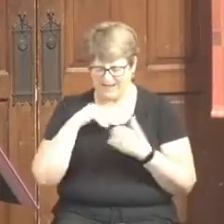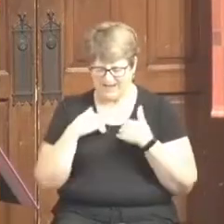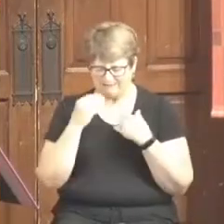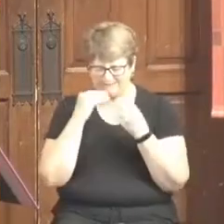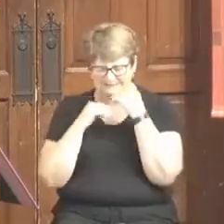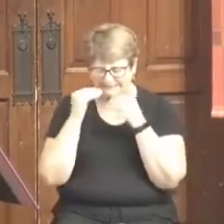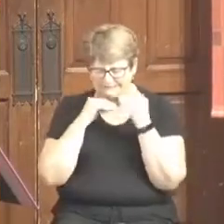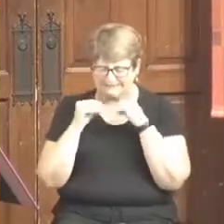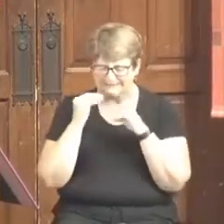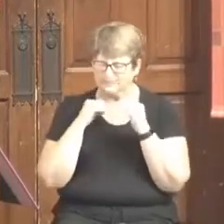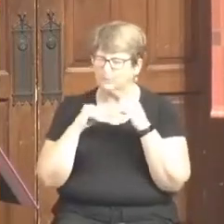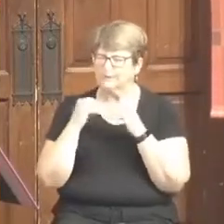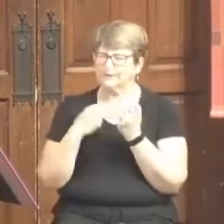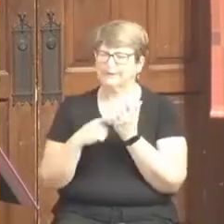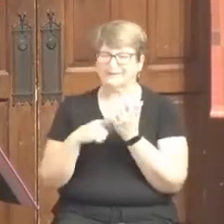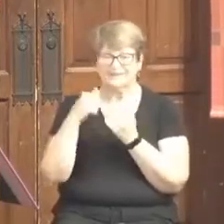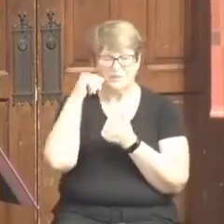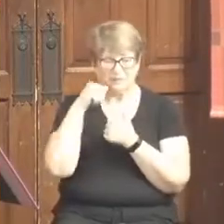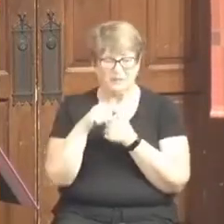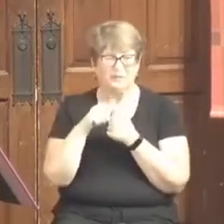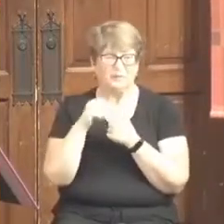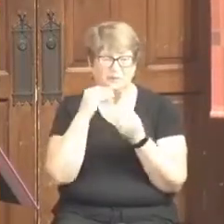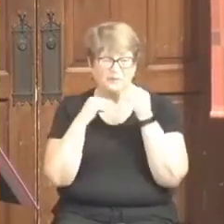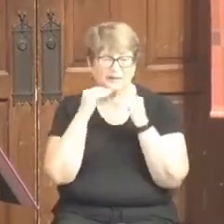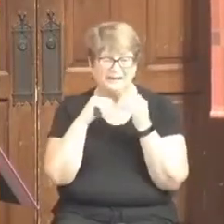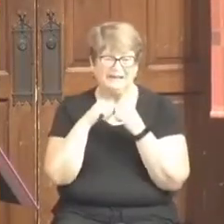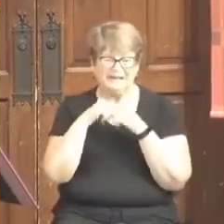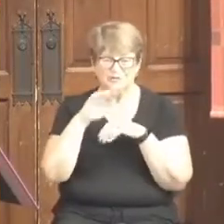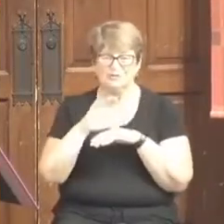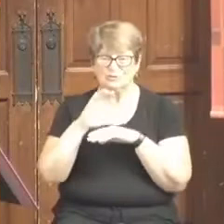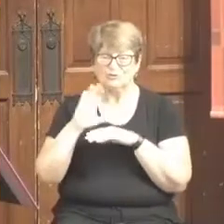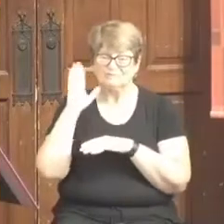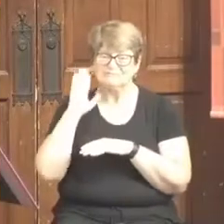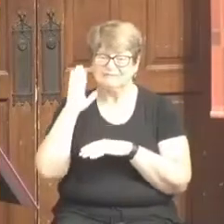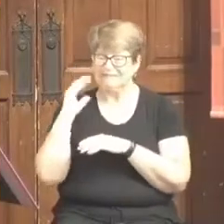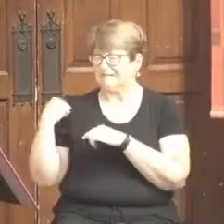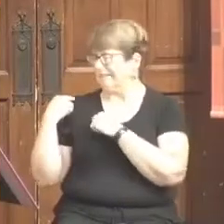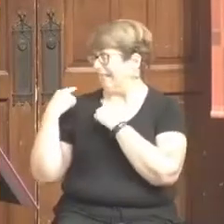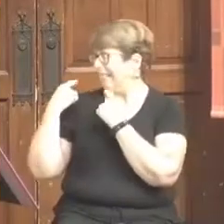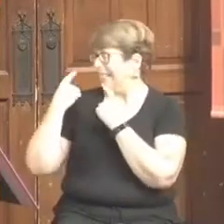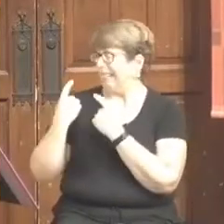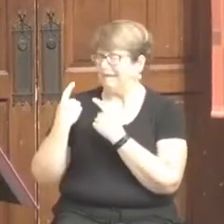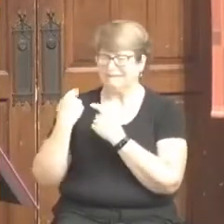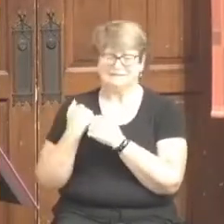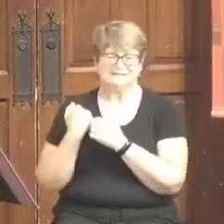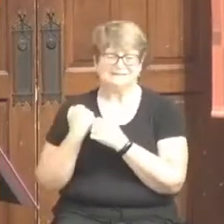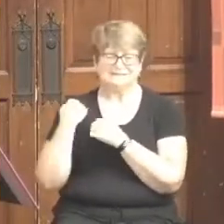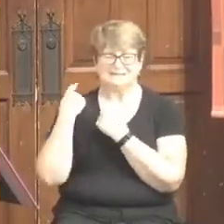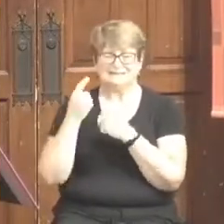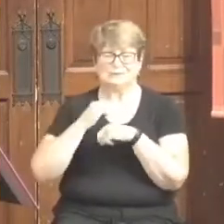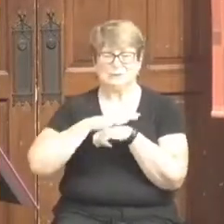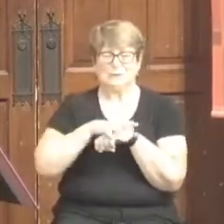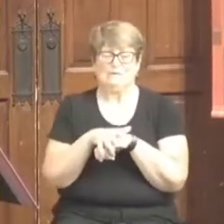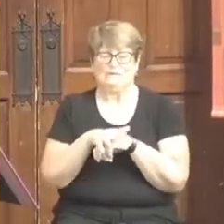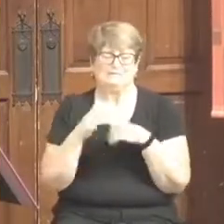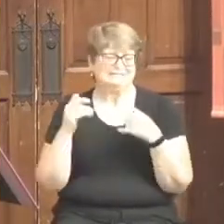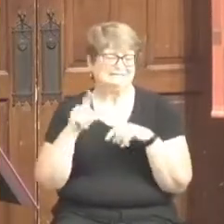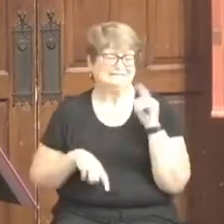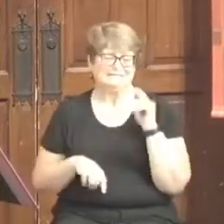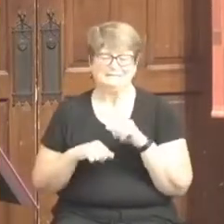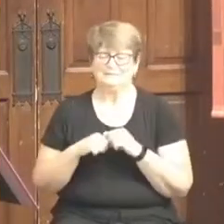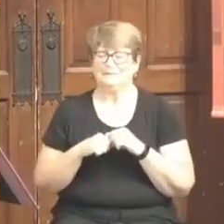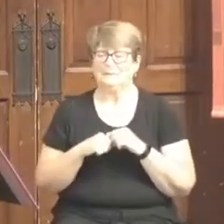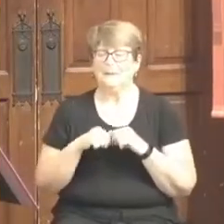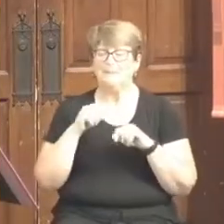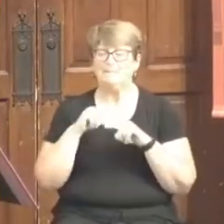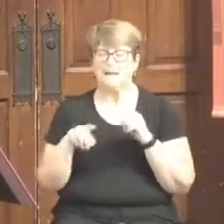supper. Do you remember when we had cover dish suppers in the church? Gosh, it seems like a lifetime ago. But we had a cover dish supper.